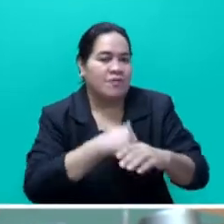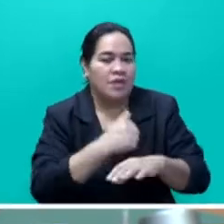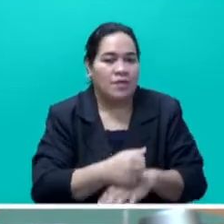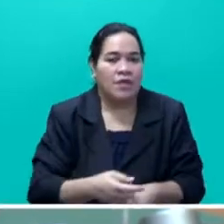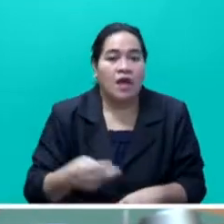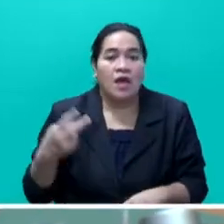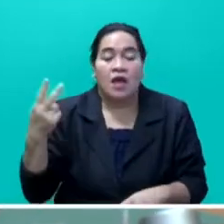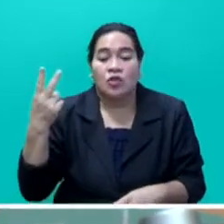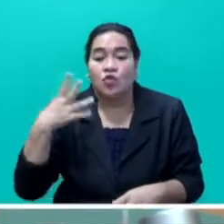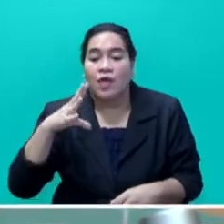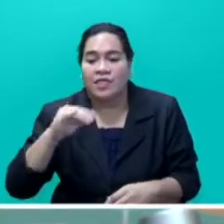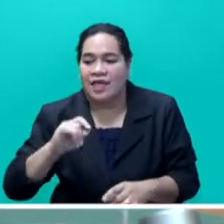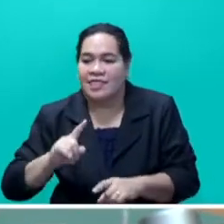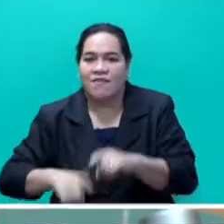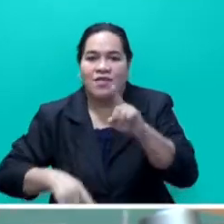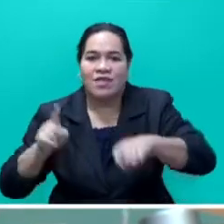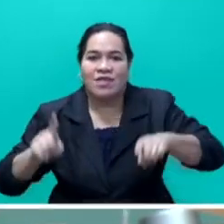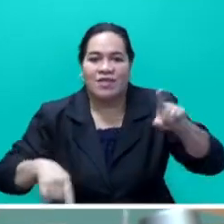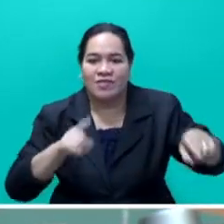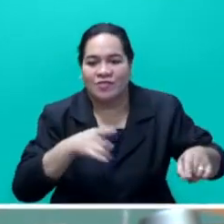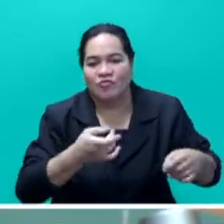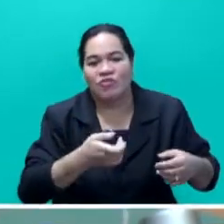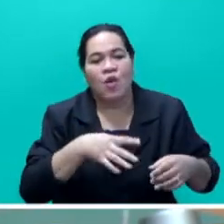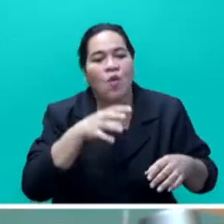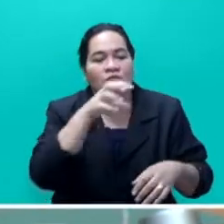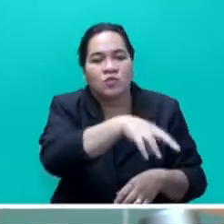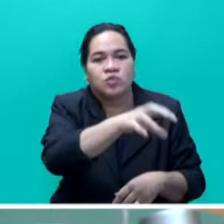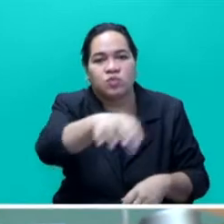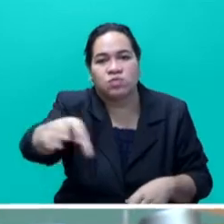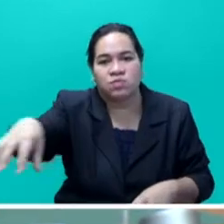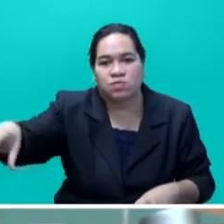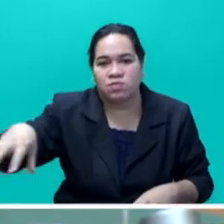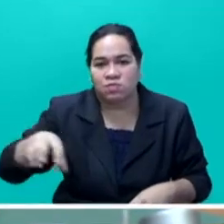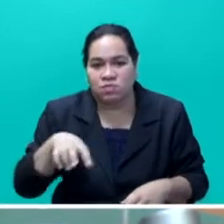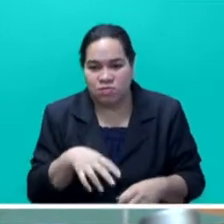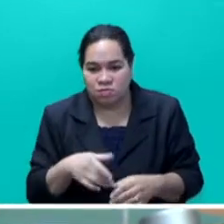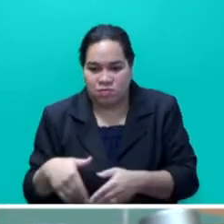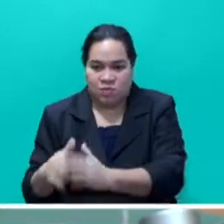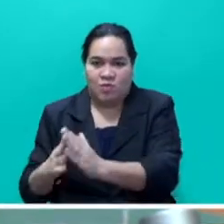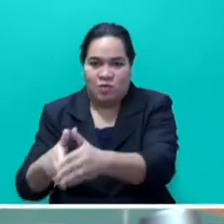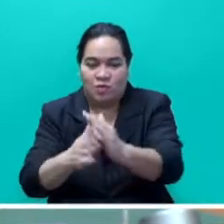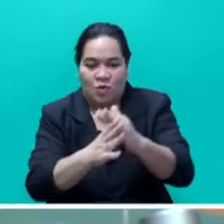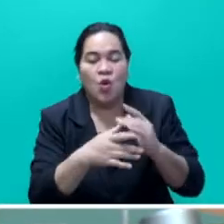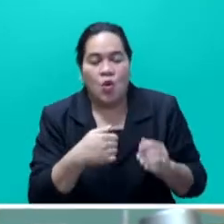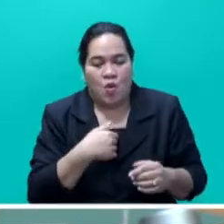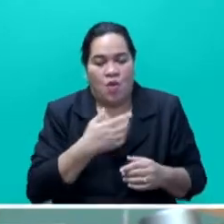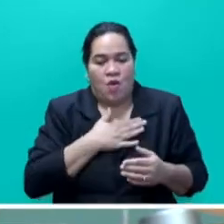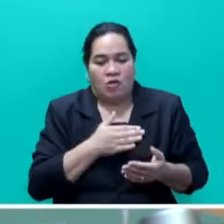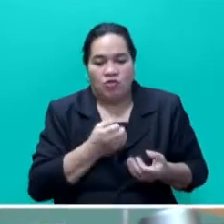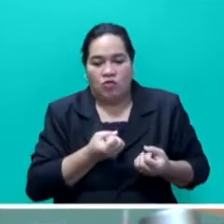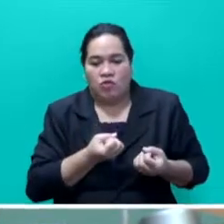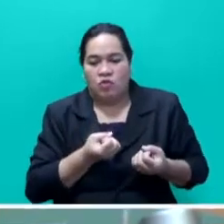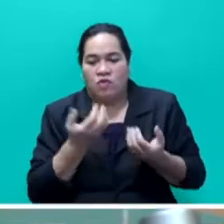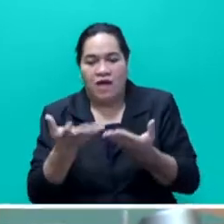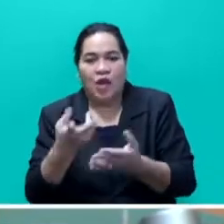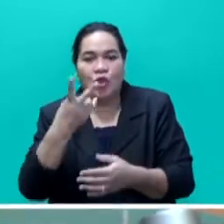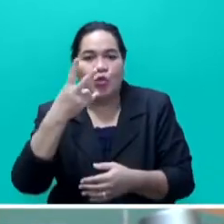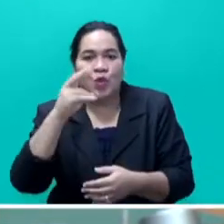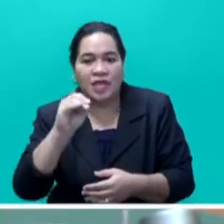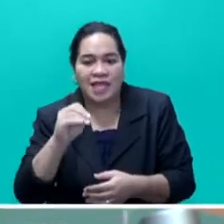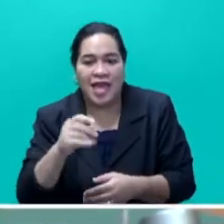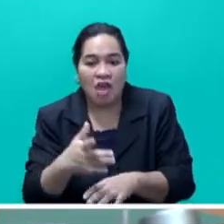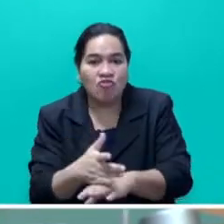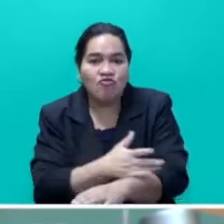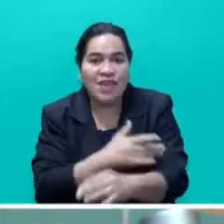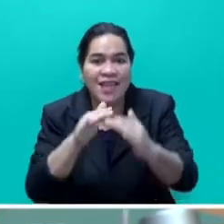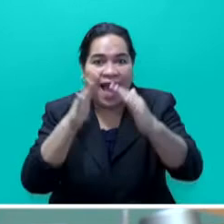-sized hydroponic systems at farmers' fields, and we intend to provide 20 covered greenhouses